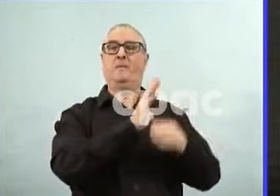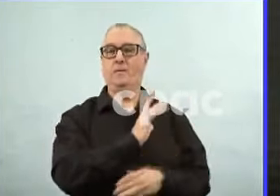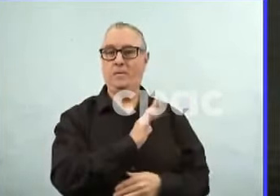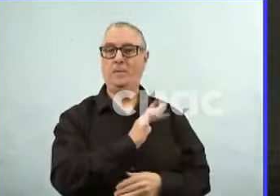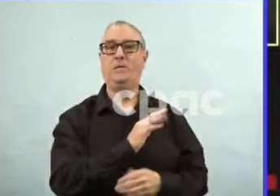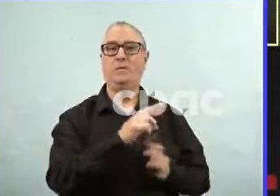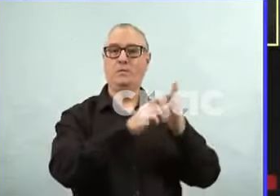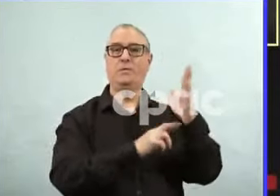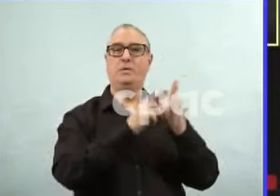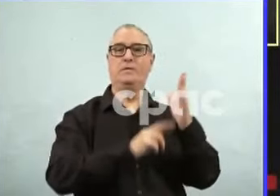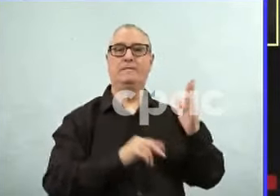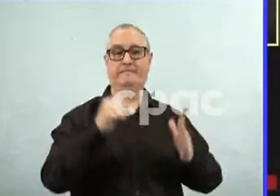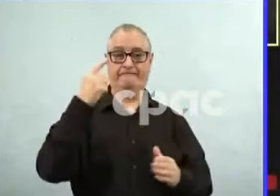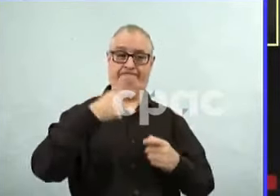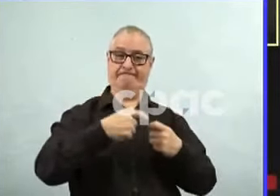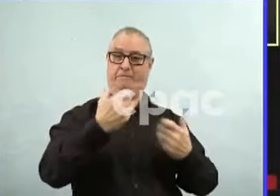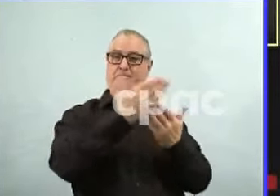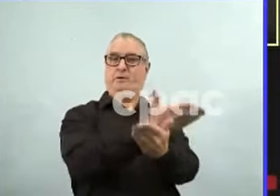permits.